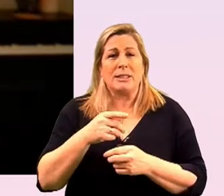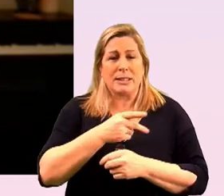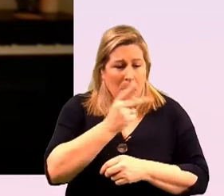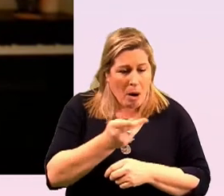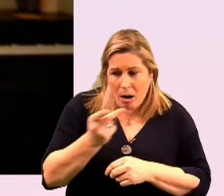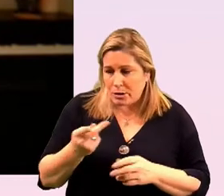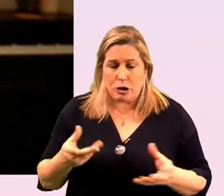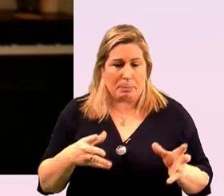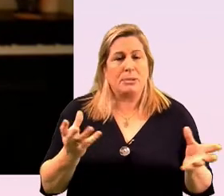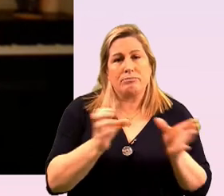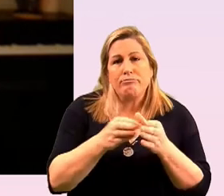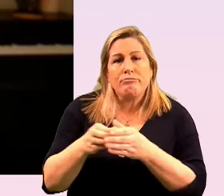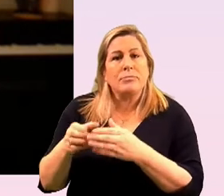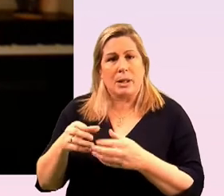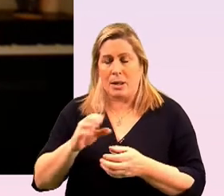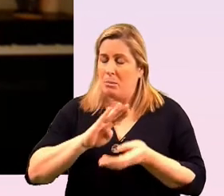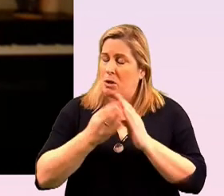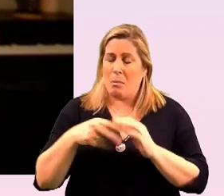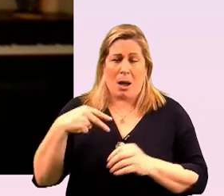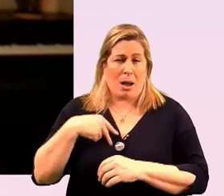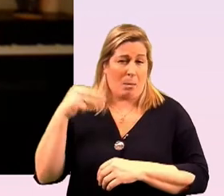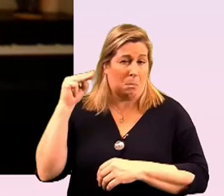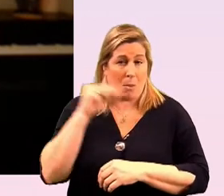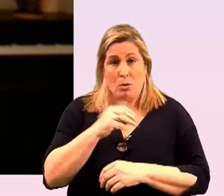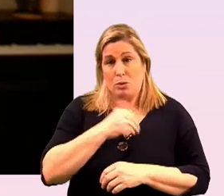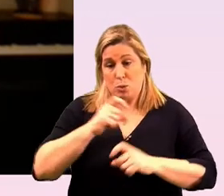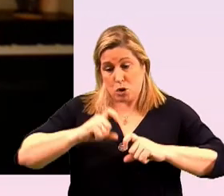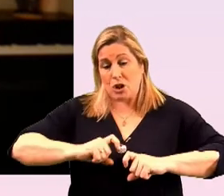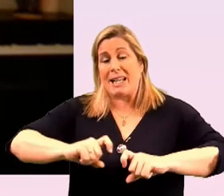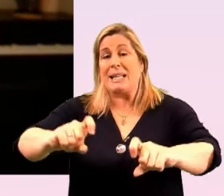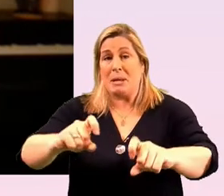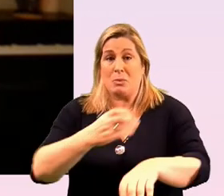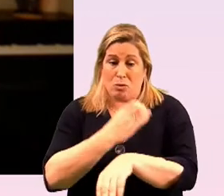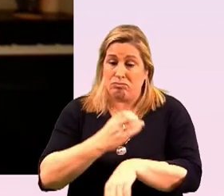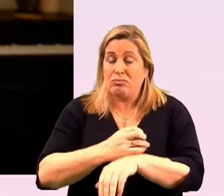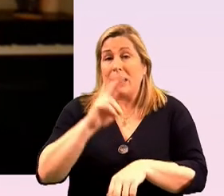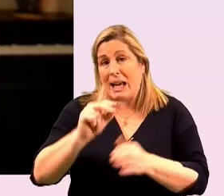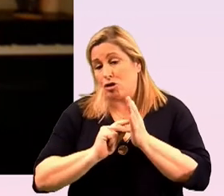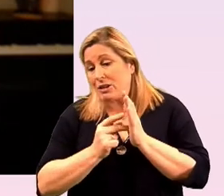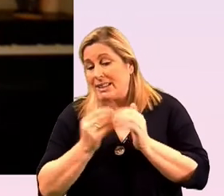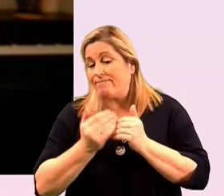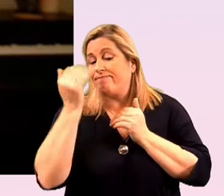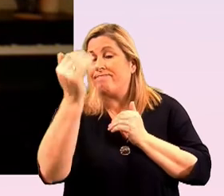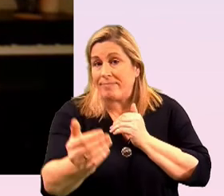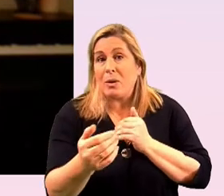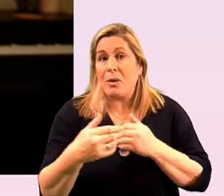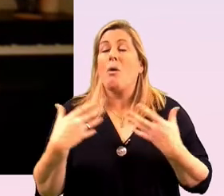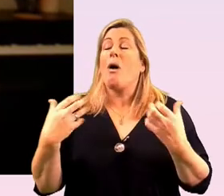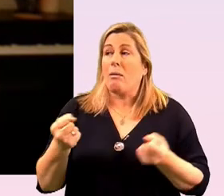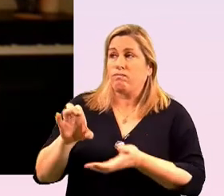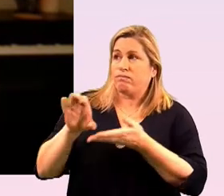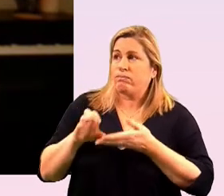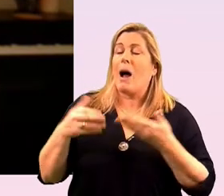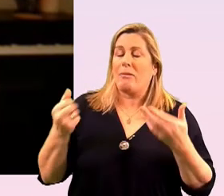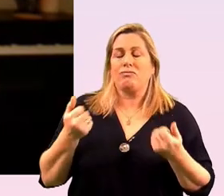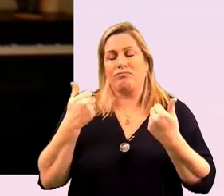important to the sustainability of organizations and our ability to be able to think quite strategically about what we need to do how